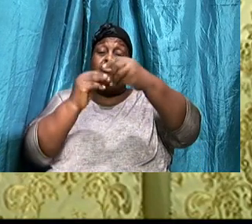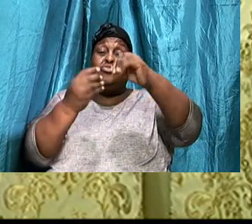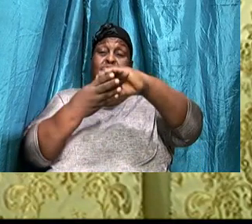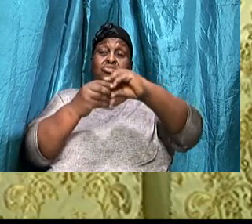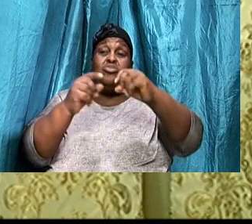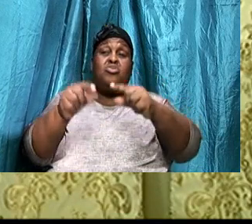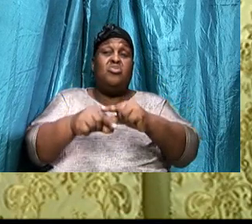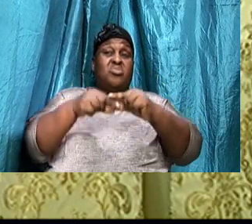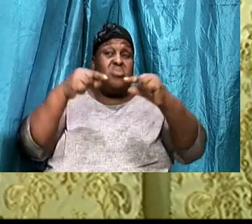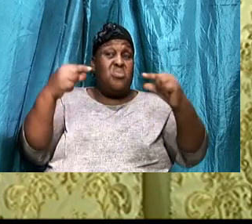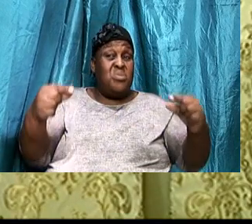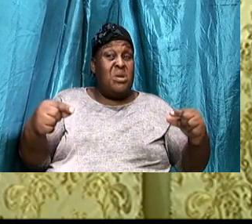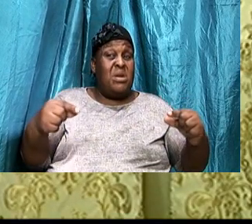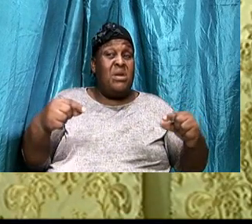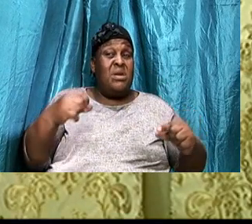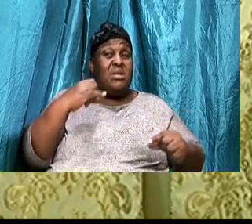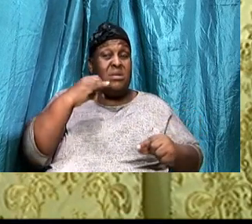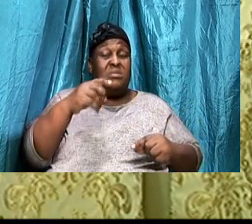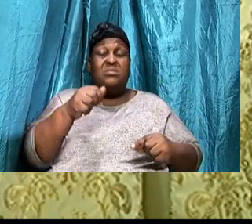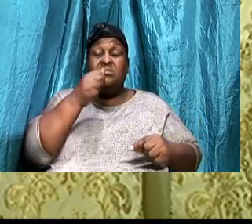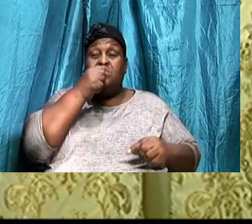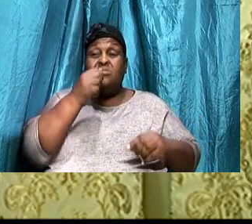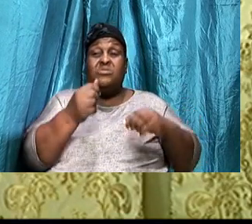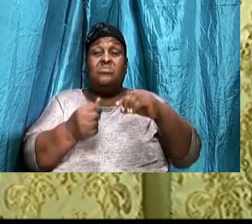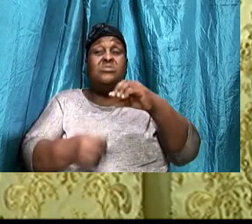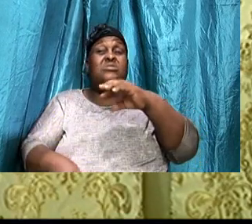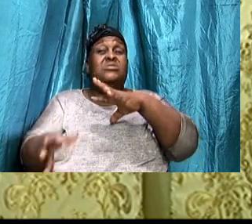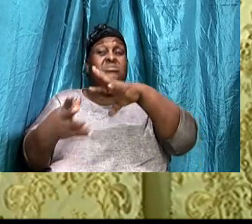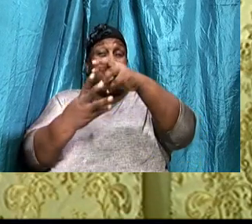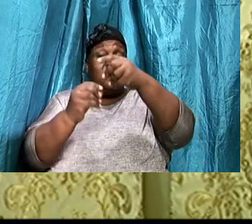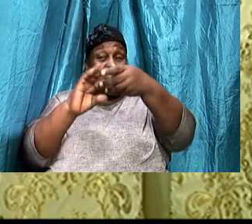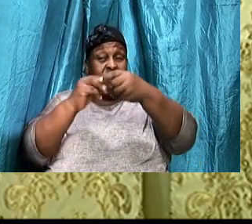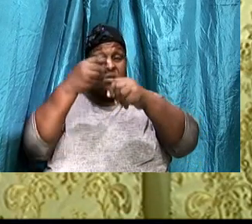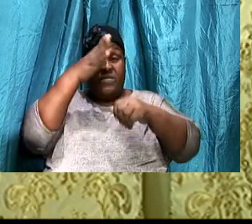Great is the mystery, Of godliness,